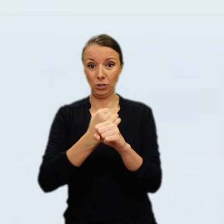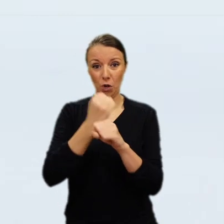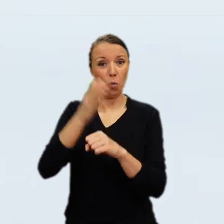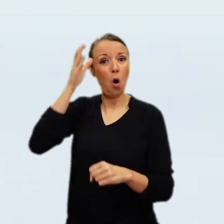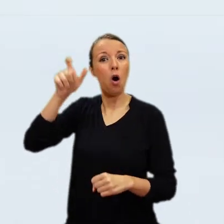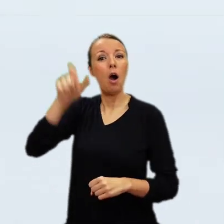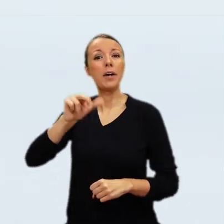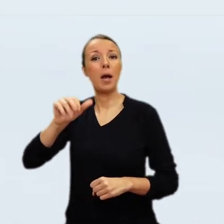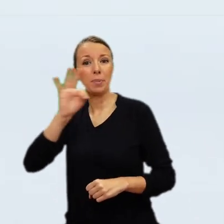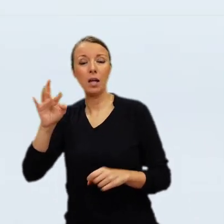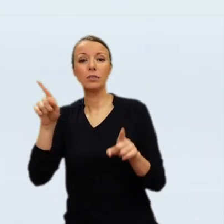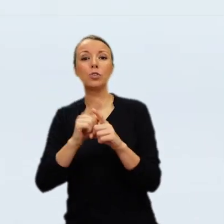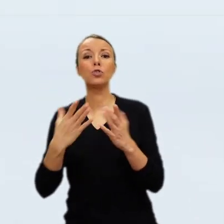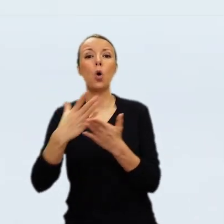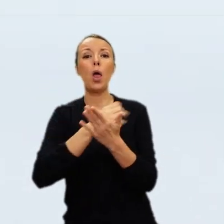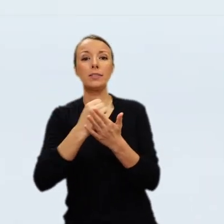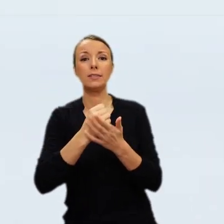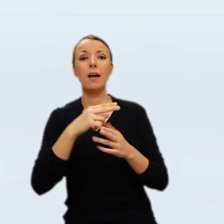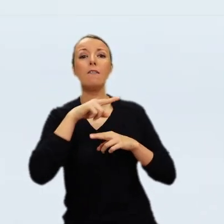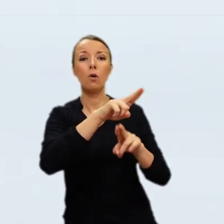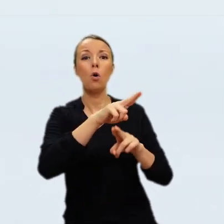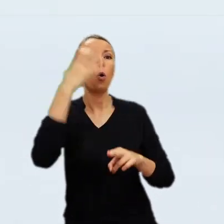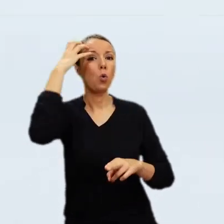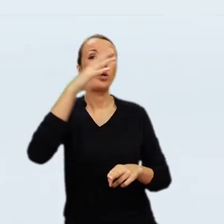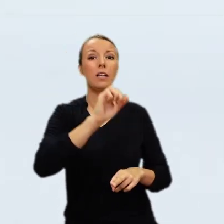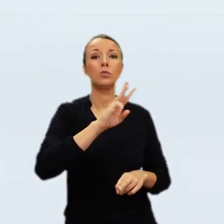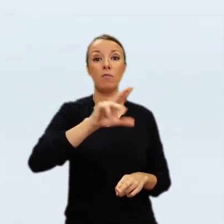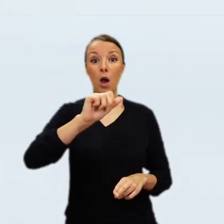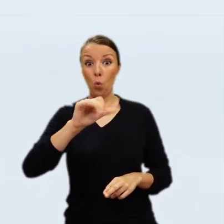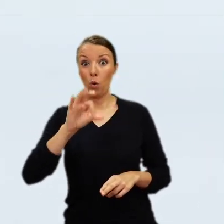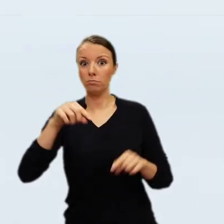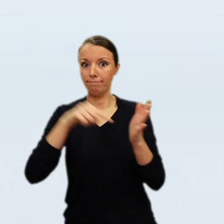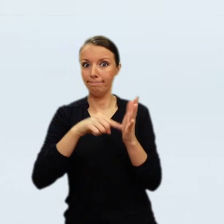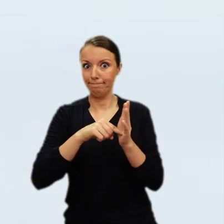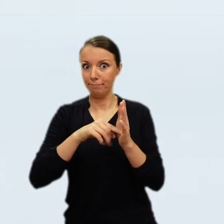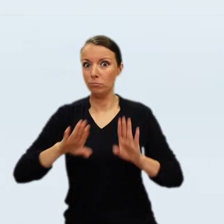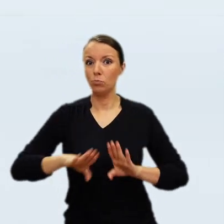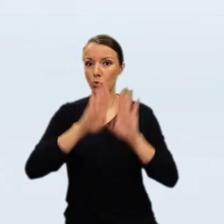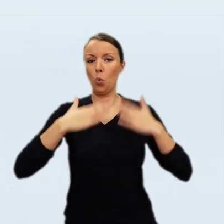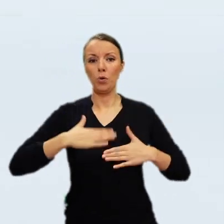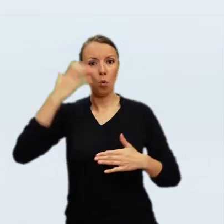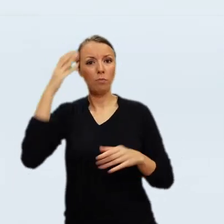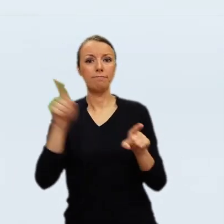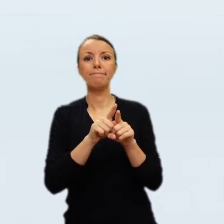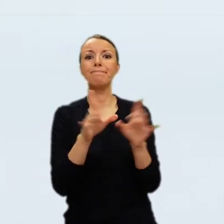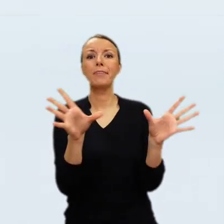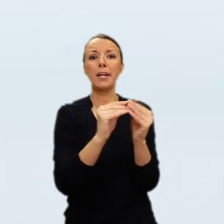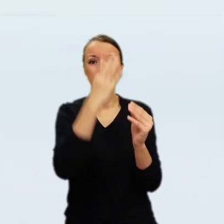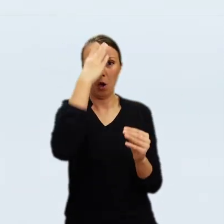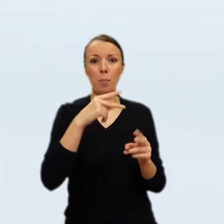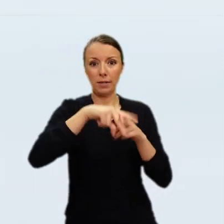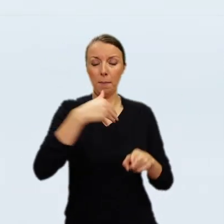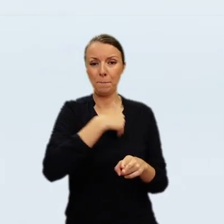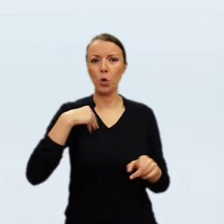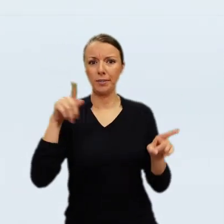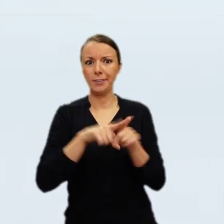collection of Stanisław August and displayed here at Wazienki with the Polish Rider were also described erroneously in the past